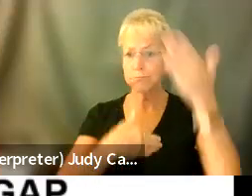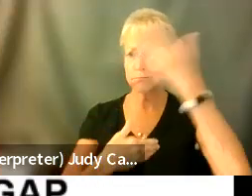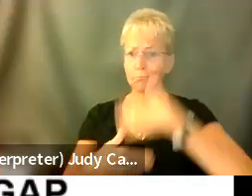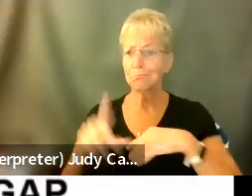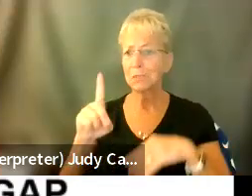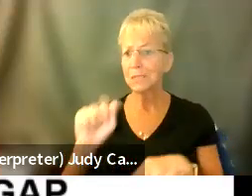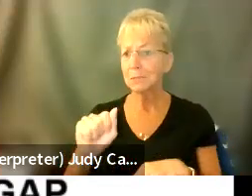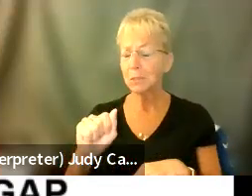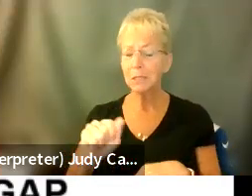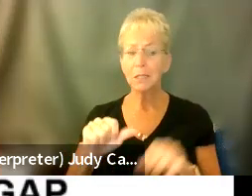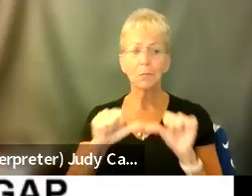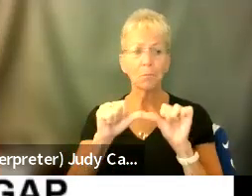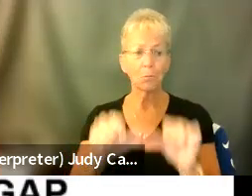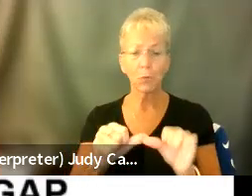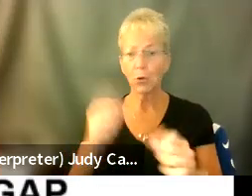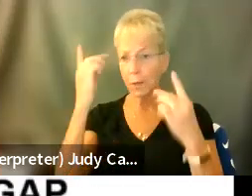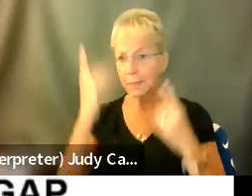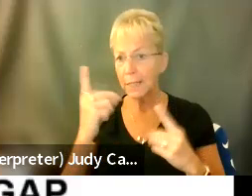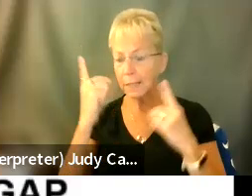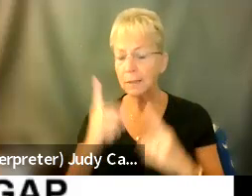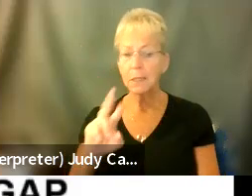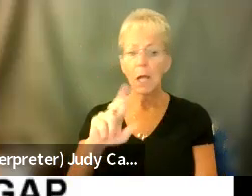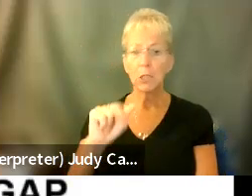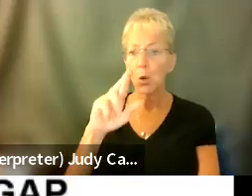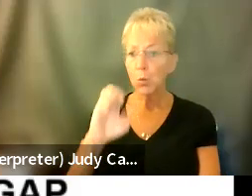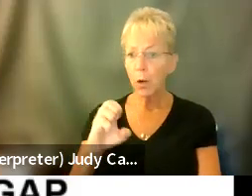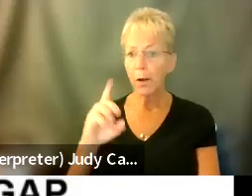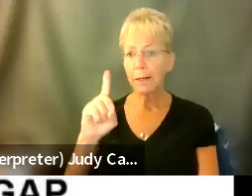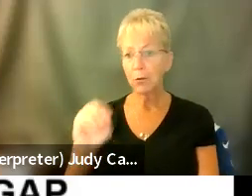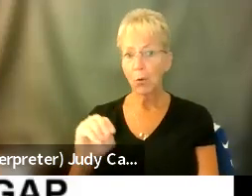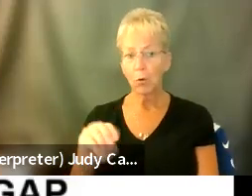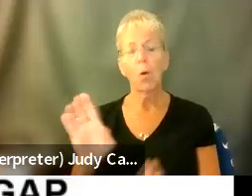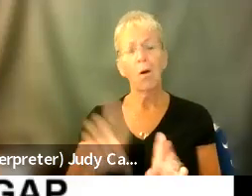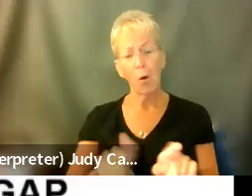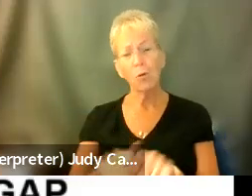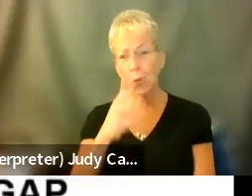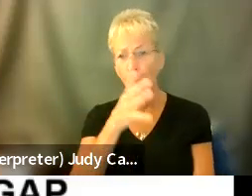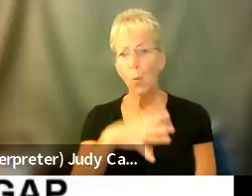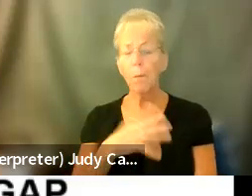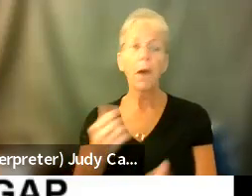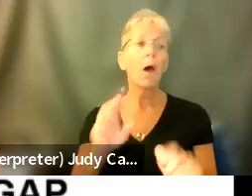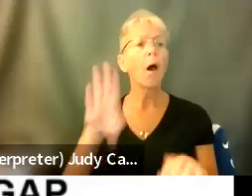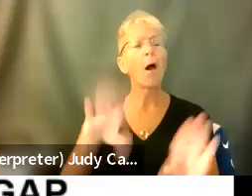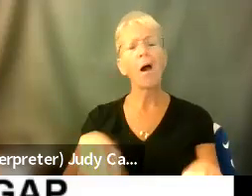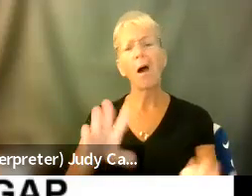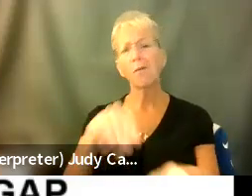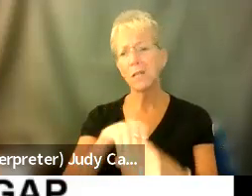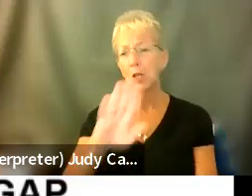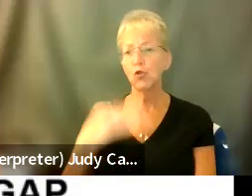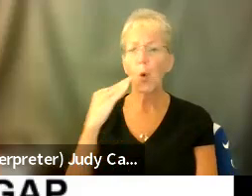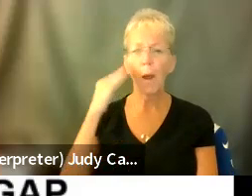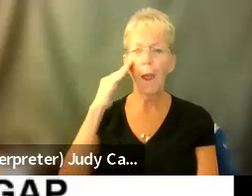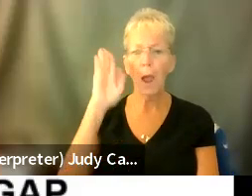with chronic illnesses, with rare disorders, and particularly women are told it's all in your head. Um,